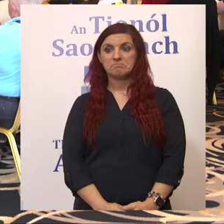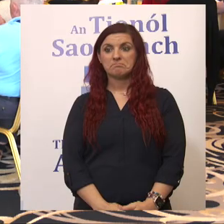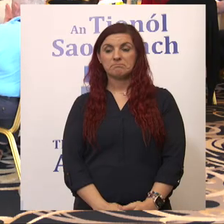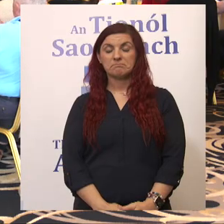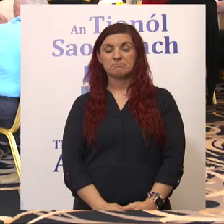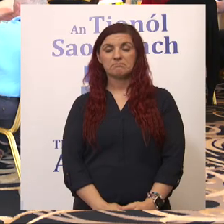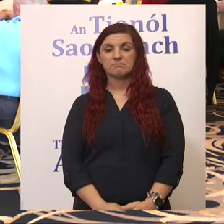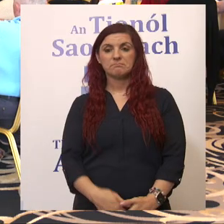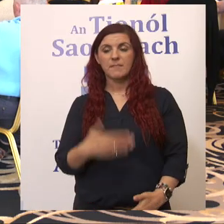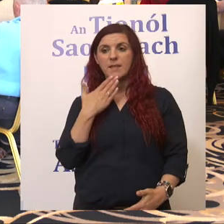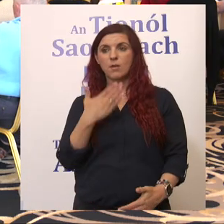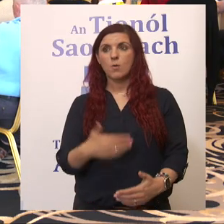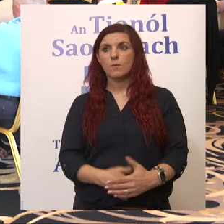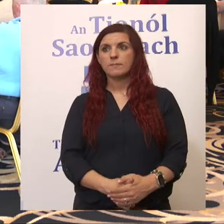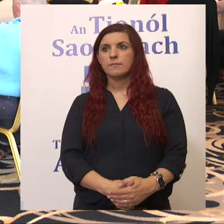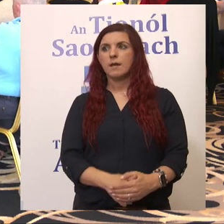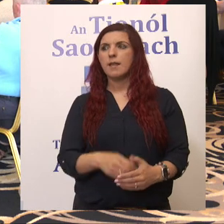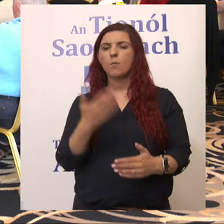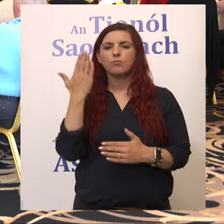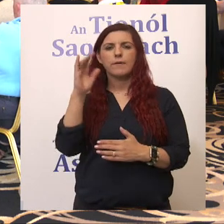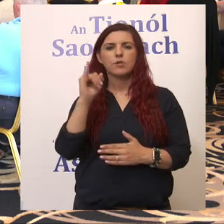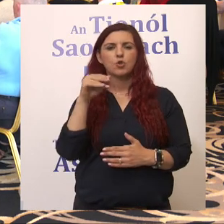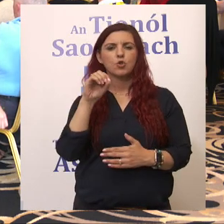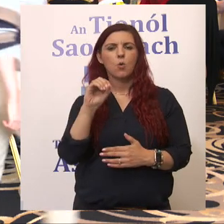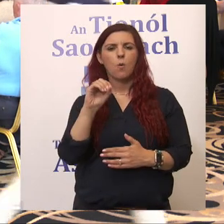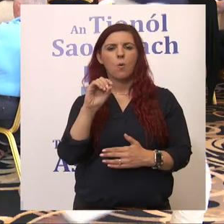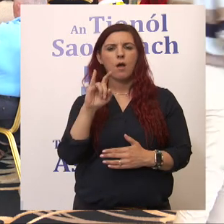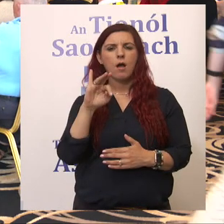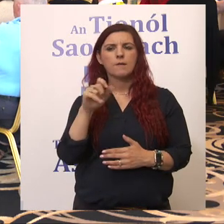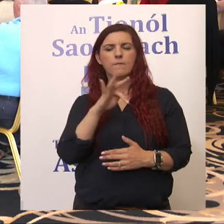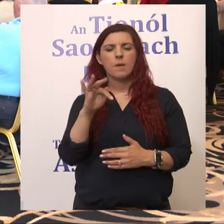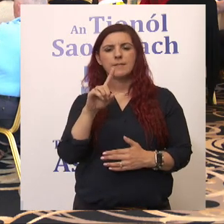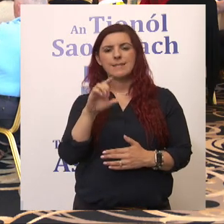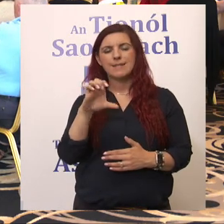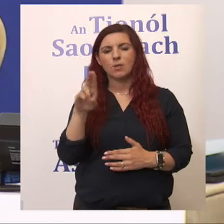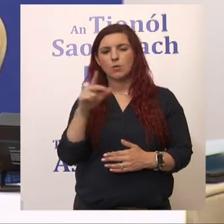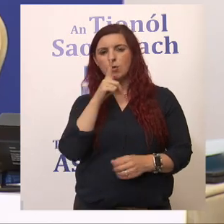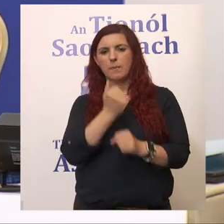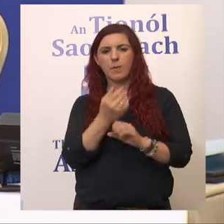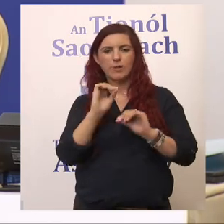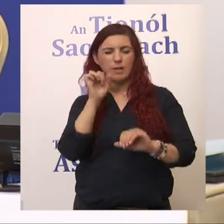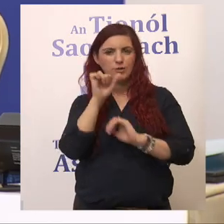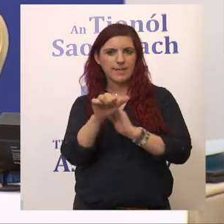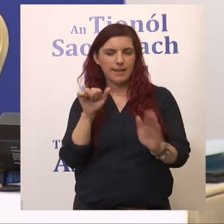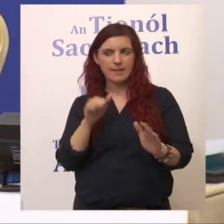We'd like now to welcome Professor Joe O'Hara from Dublin City University presenting on Education and Skills.